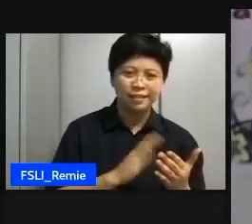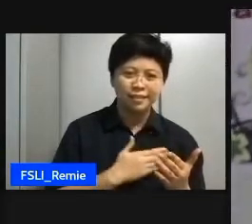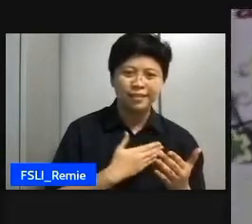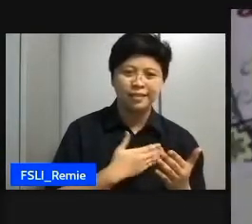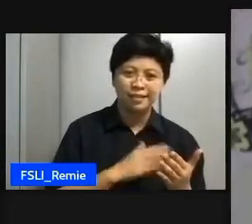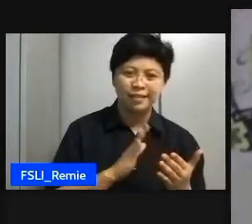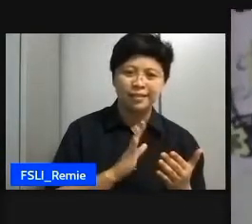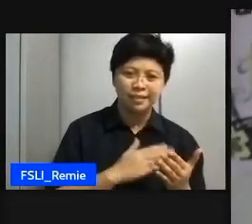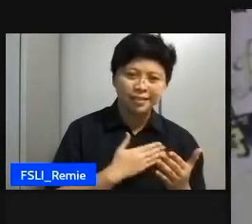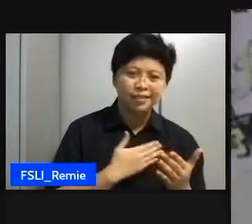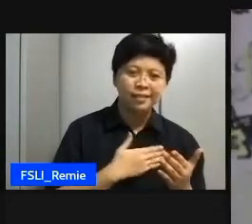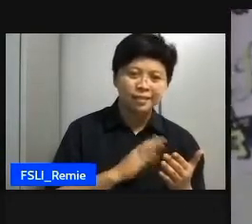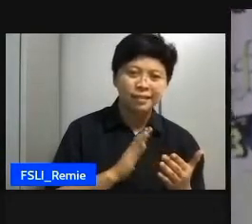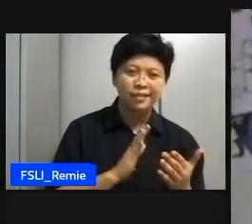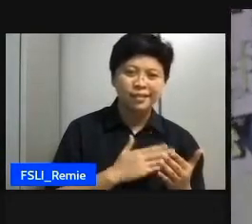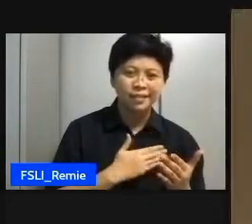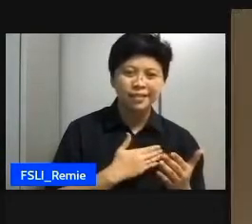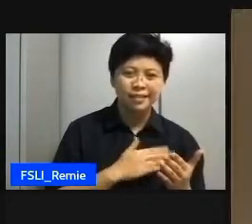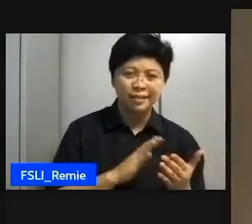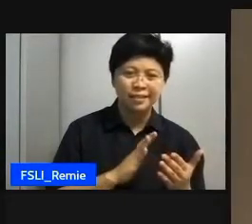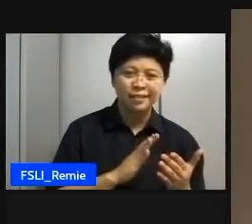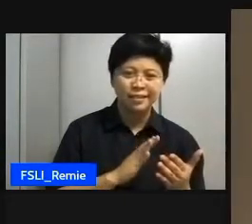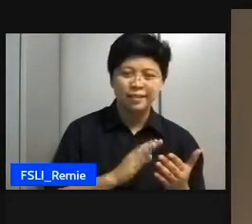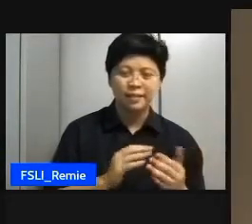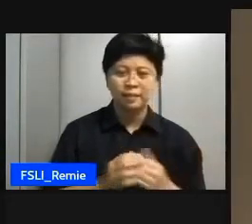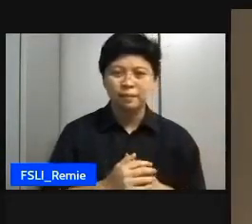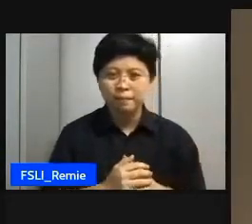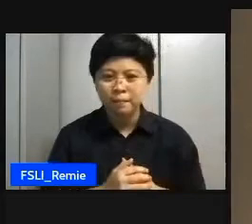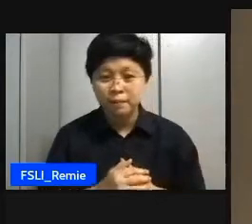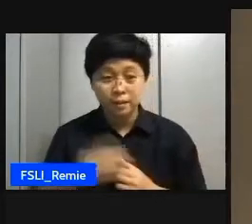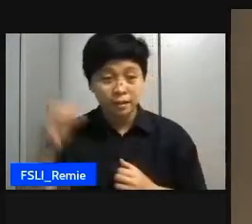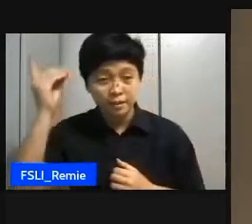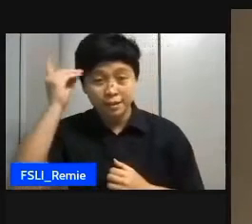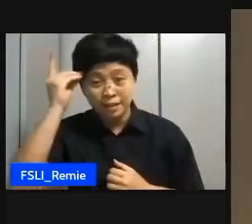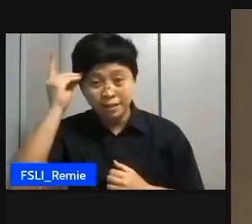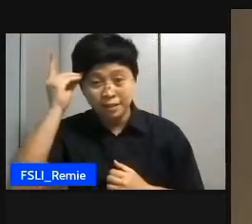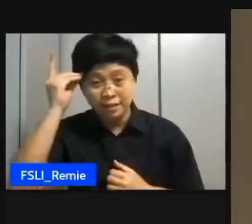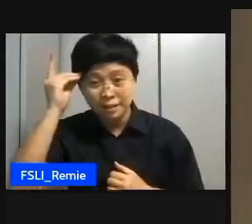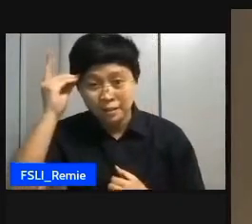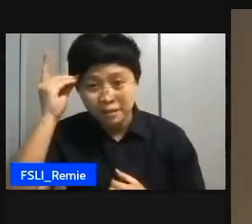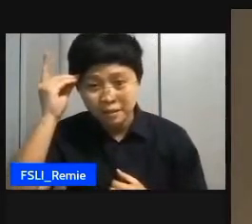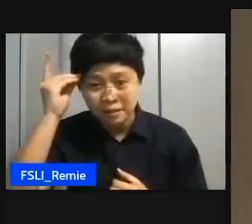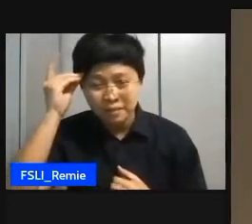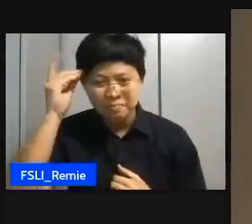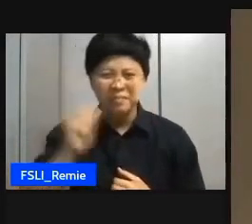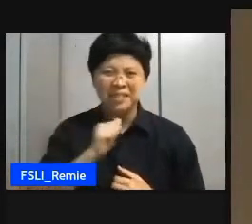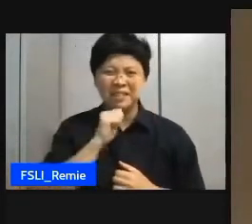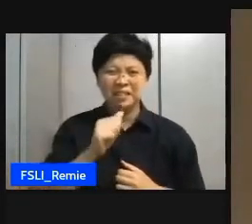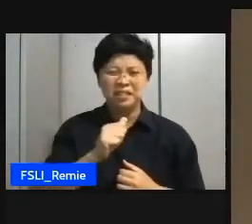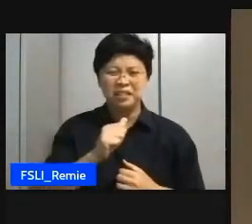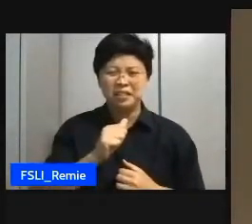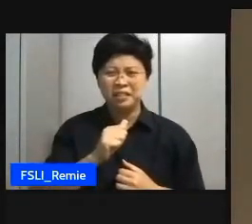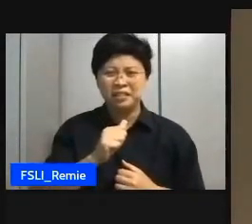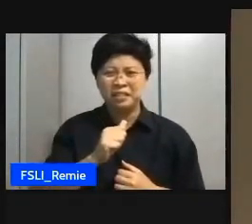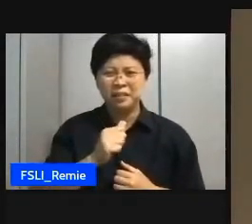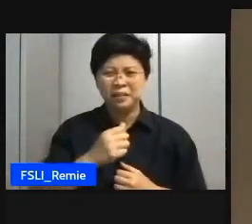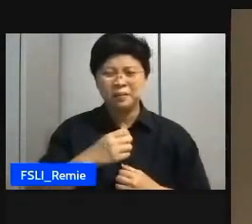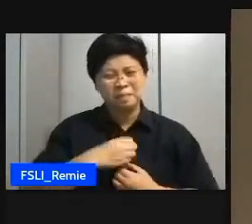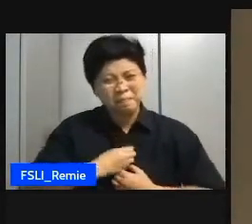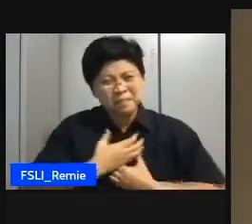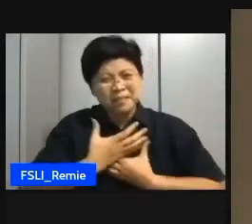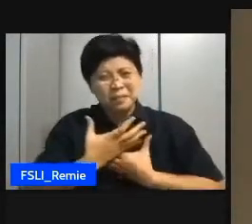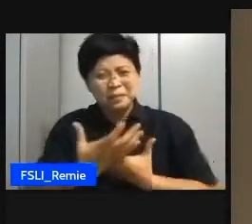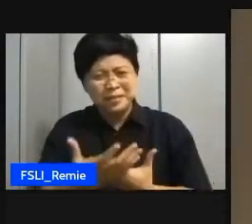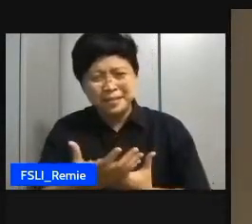we are unbreakable derek on the other hand is not as vocal not as expressive and he